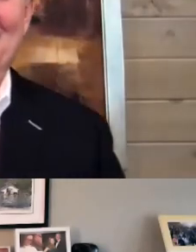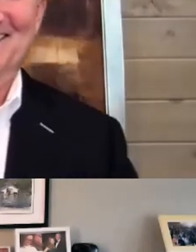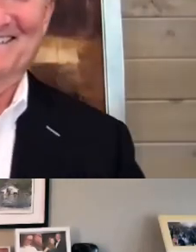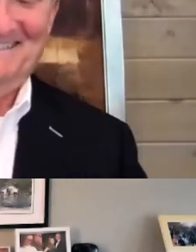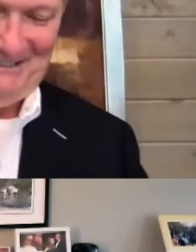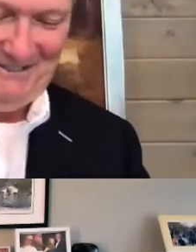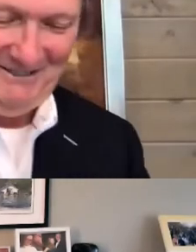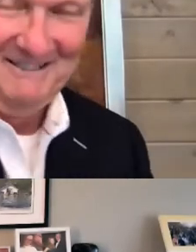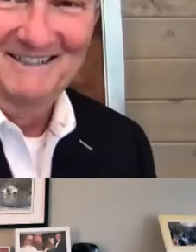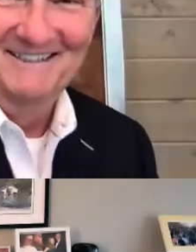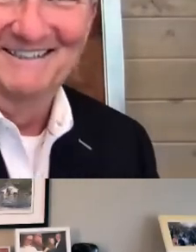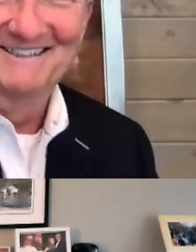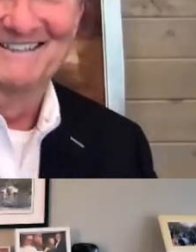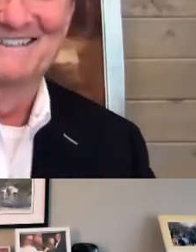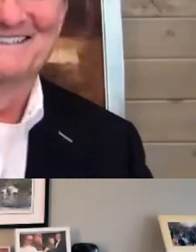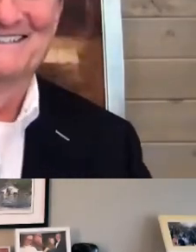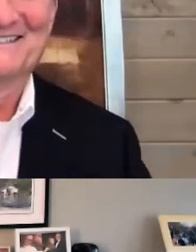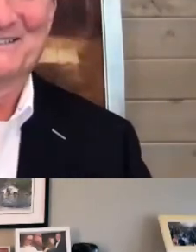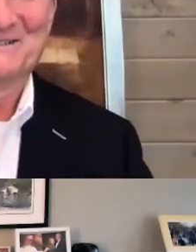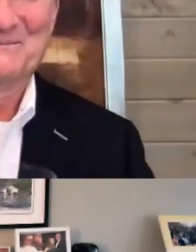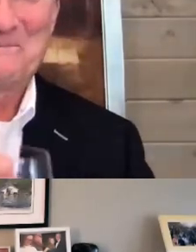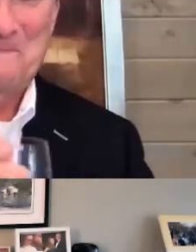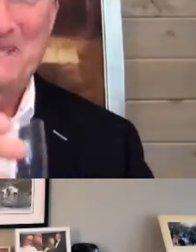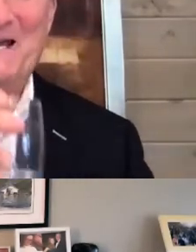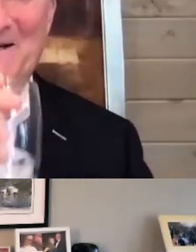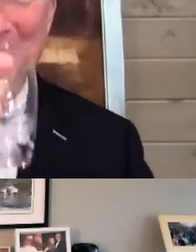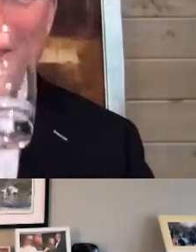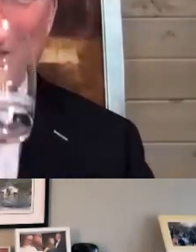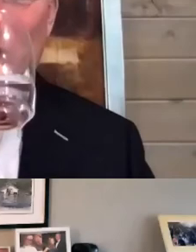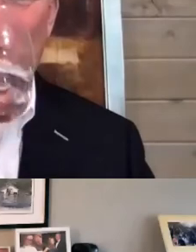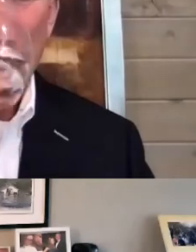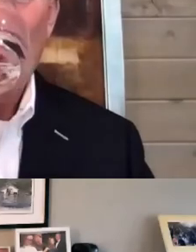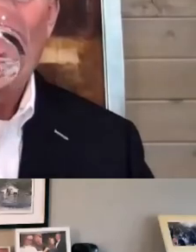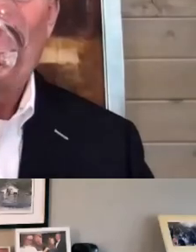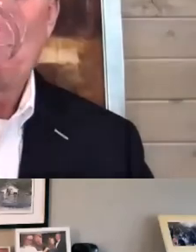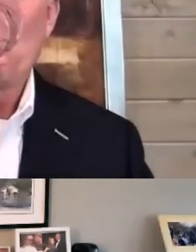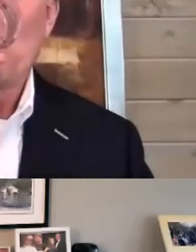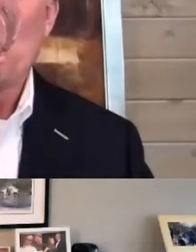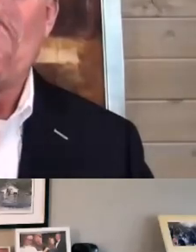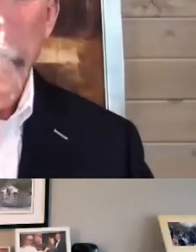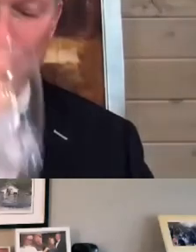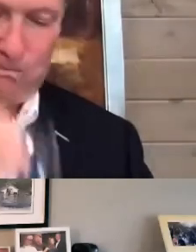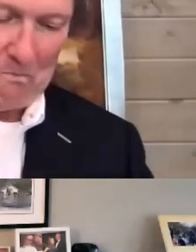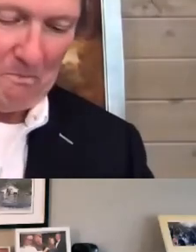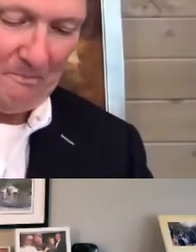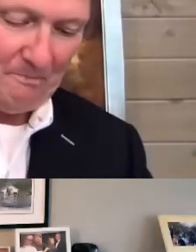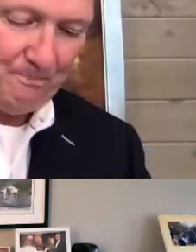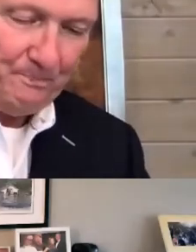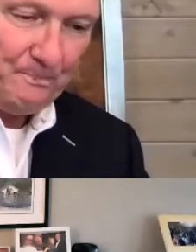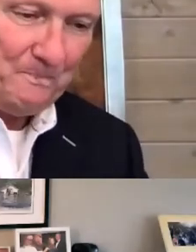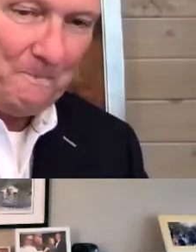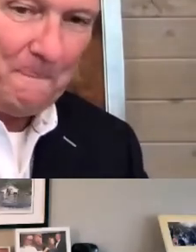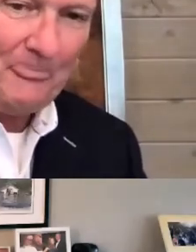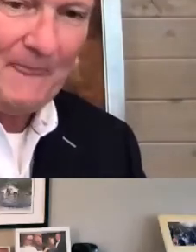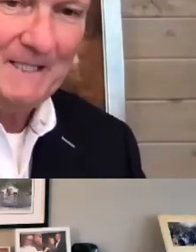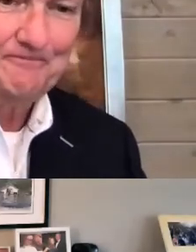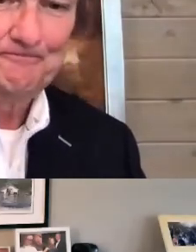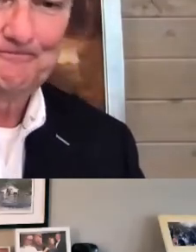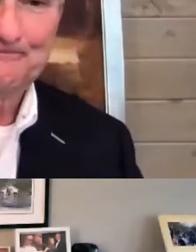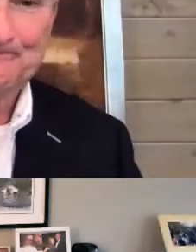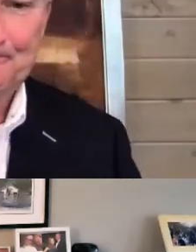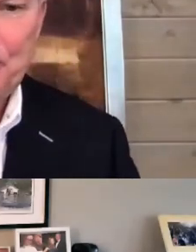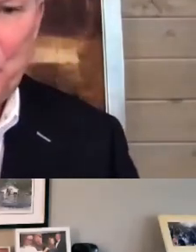Yeah, would be one of those. You have the massive range out there. And I think the other one is you both sort of alluded to sort of managing